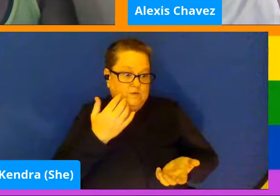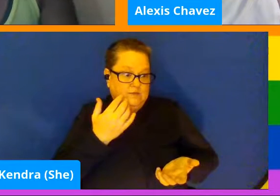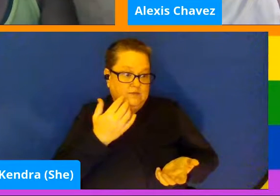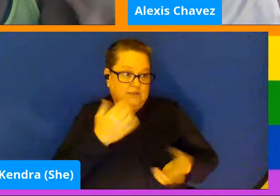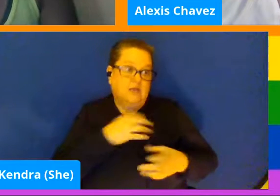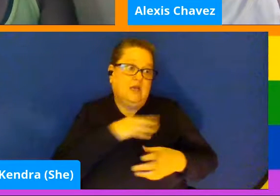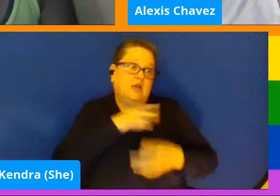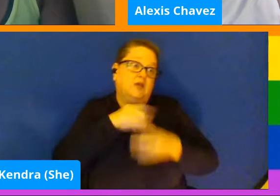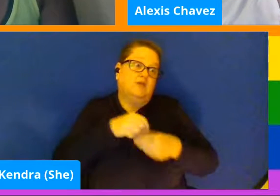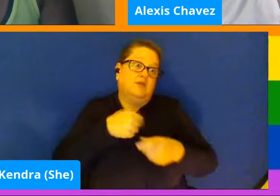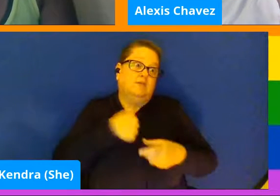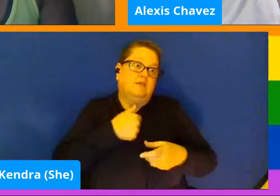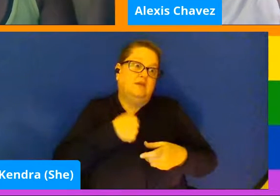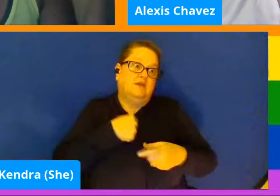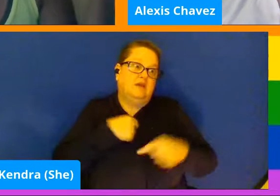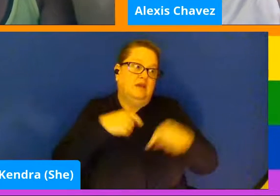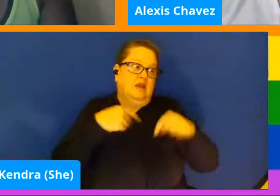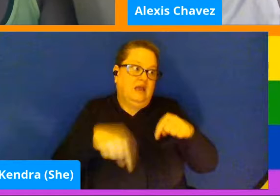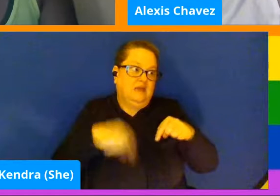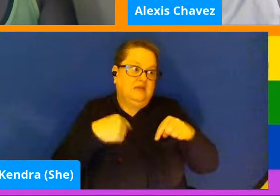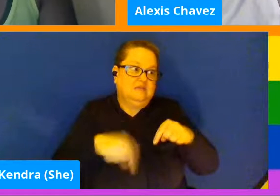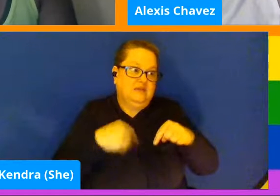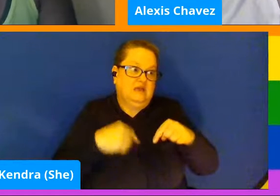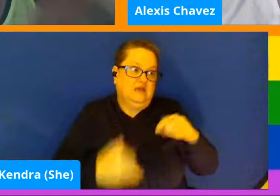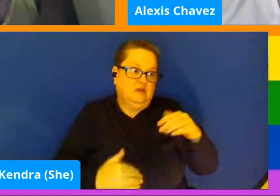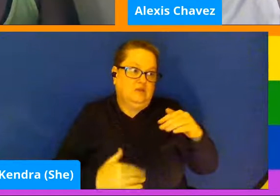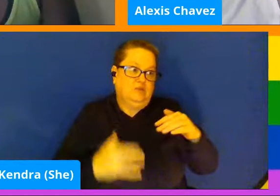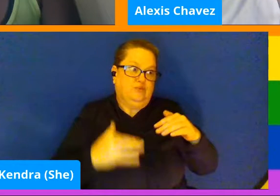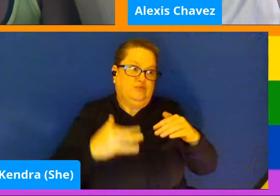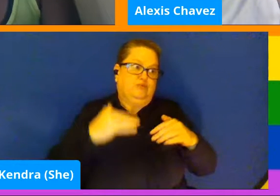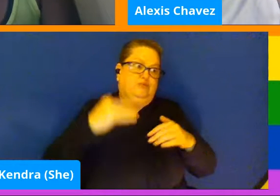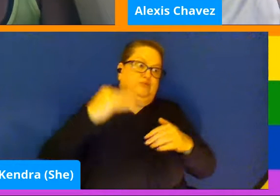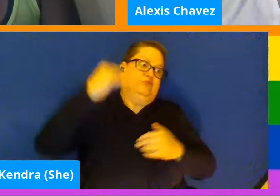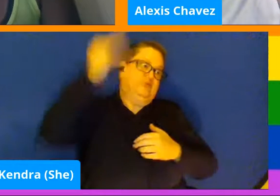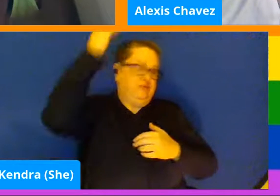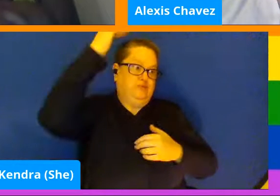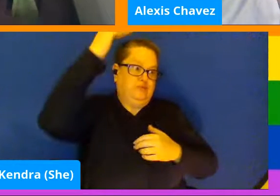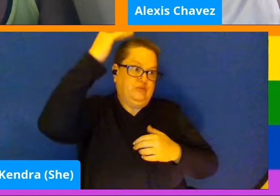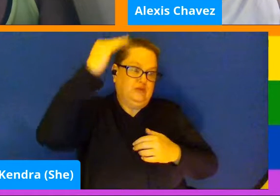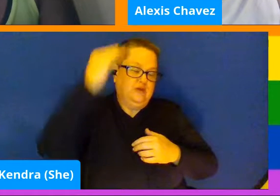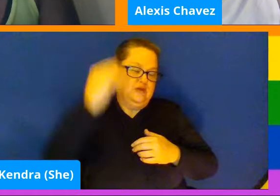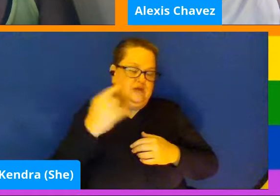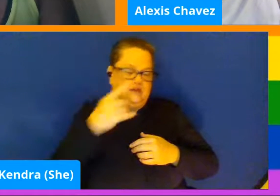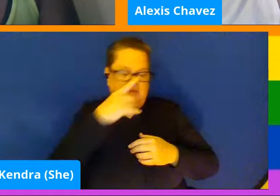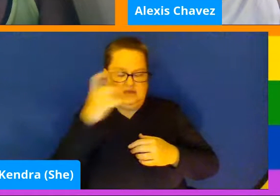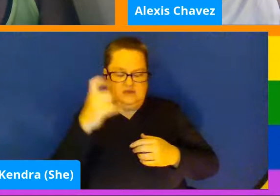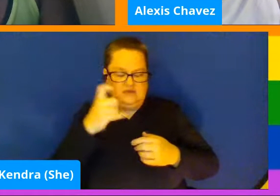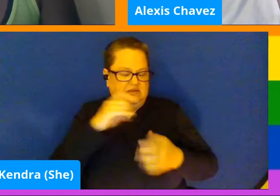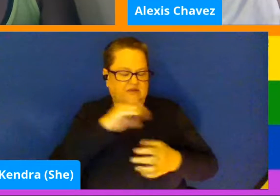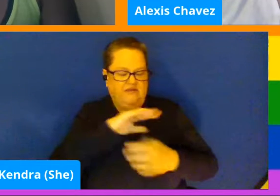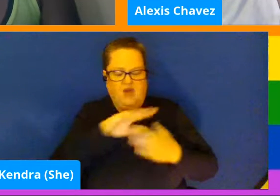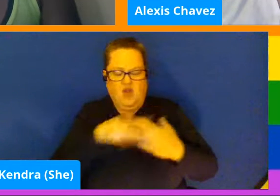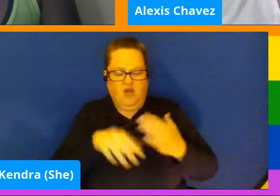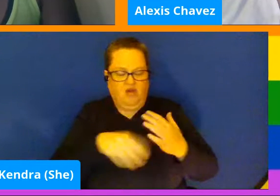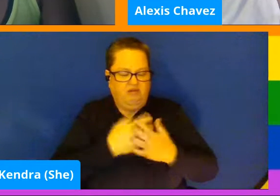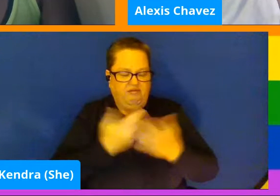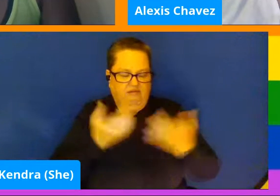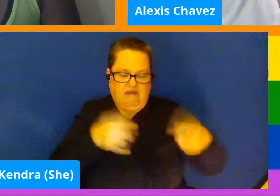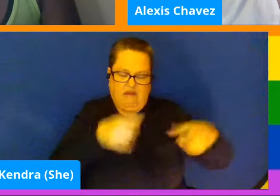is anxiety levels are super high because of all of this. And so,